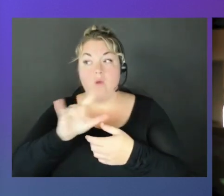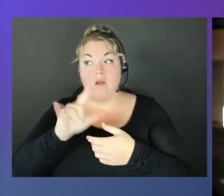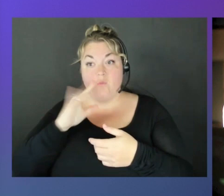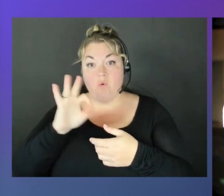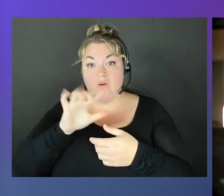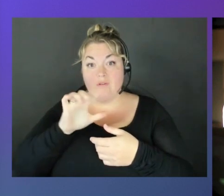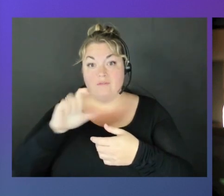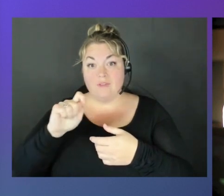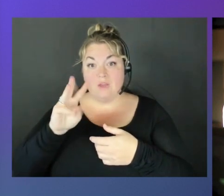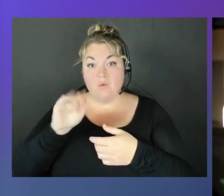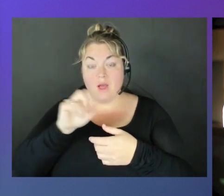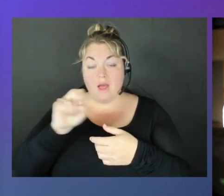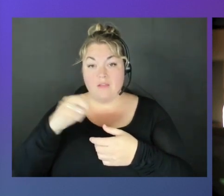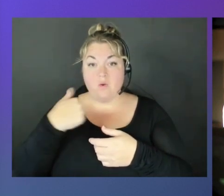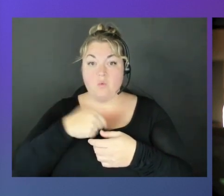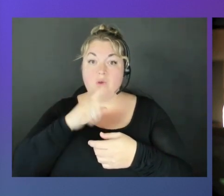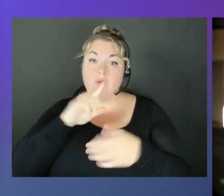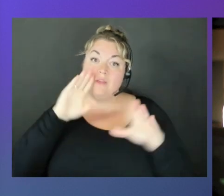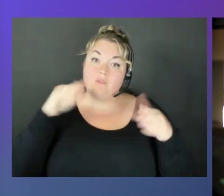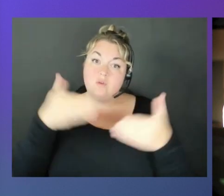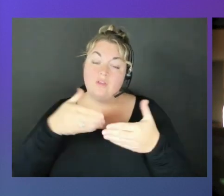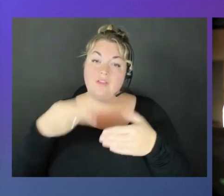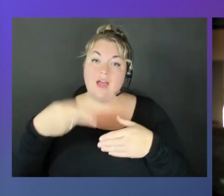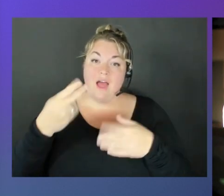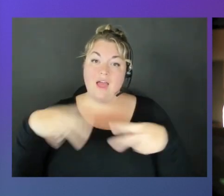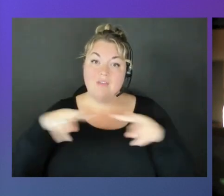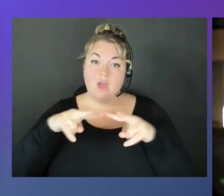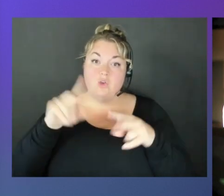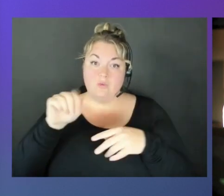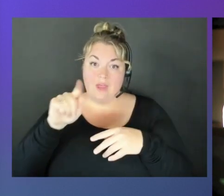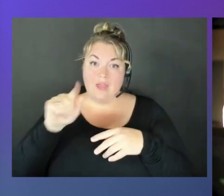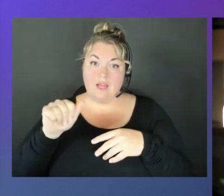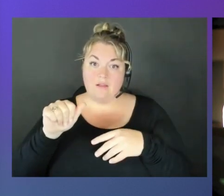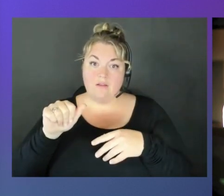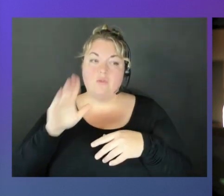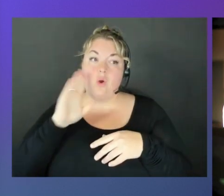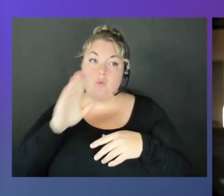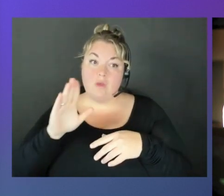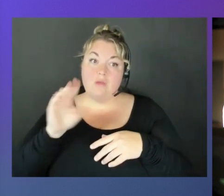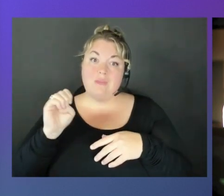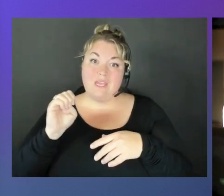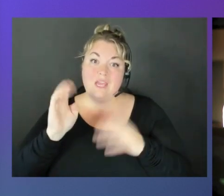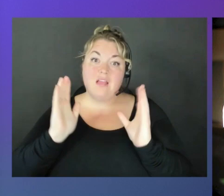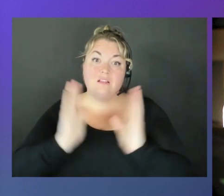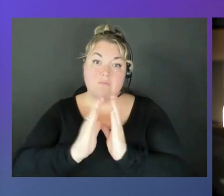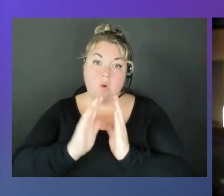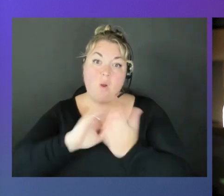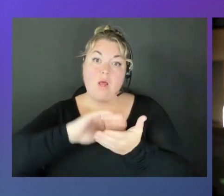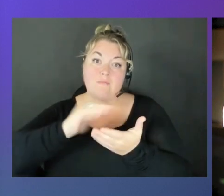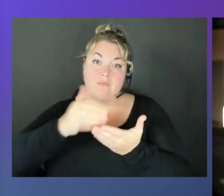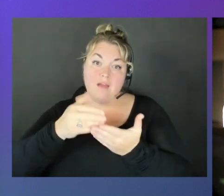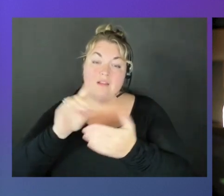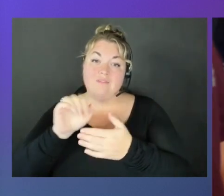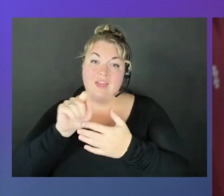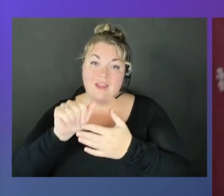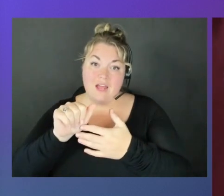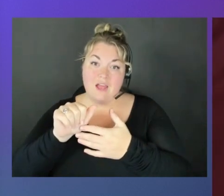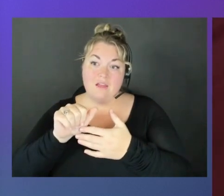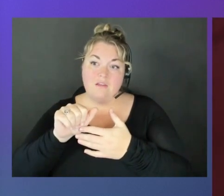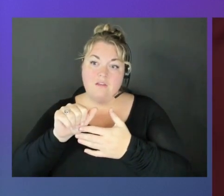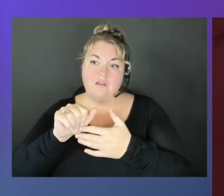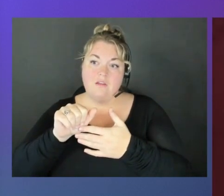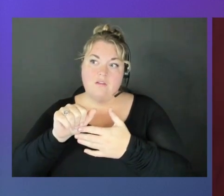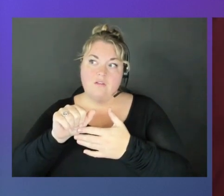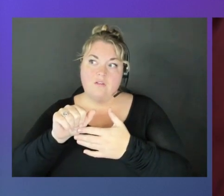are really focused on the high value data. So it will be a small amount of data compared to what's